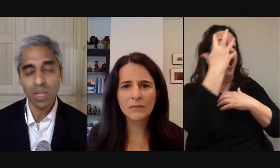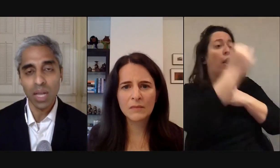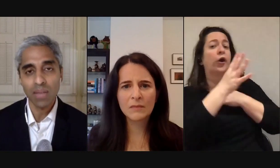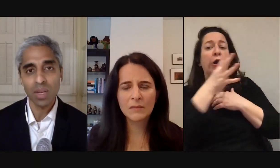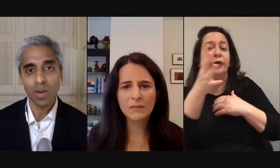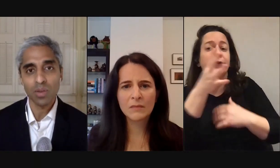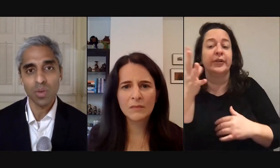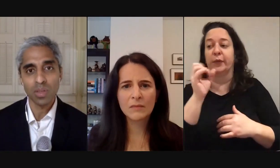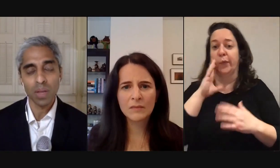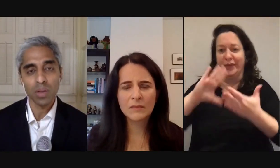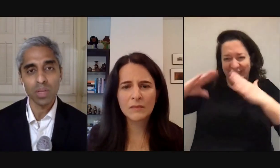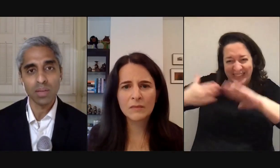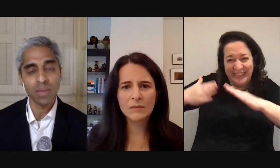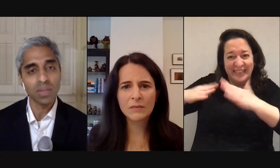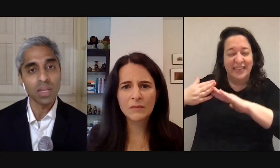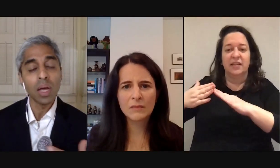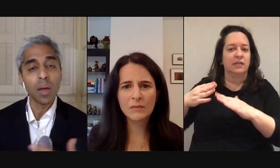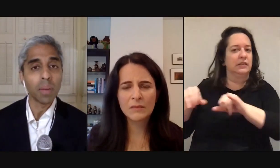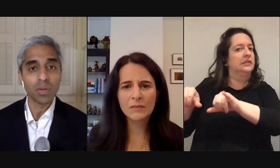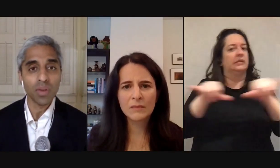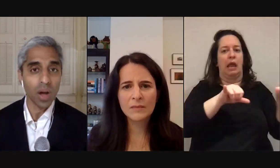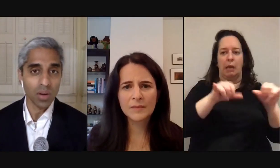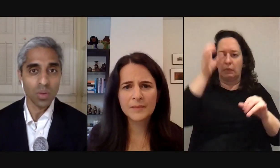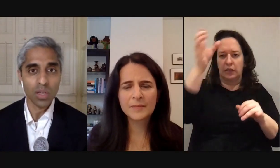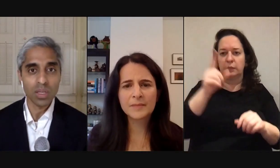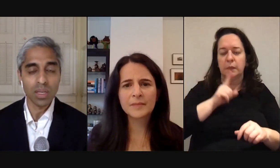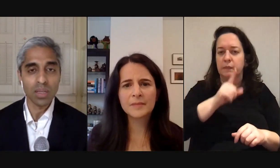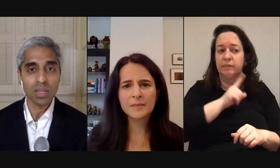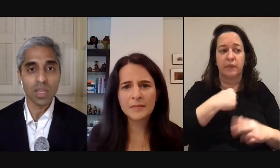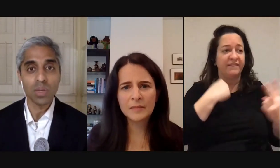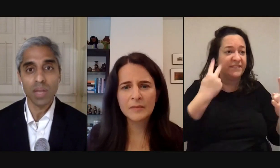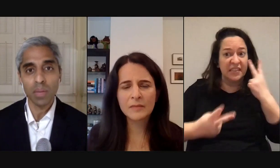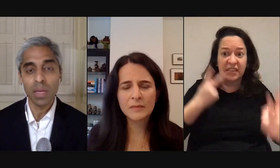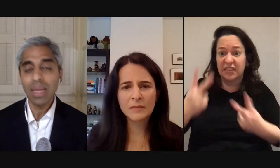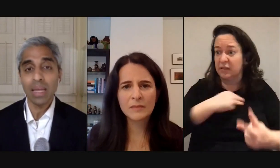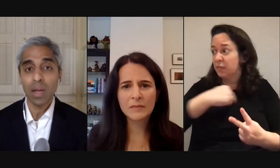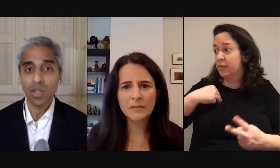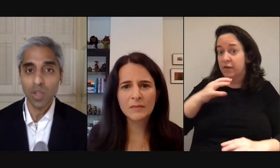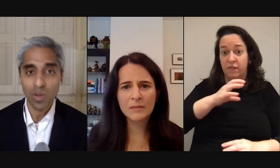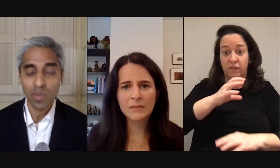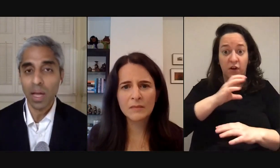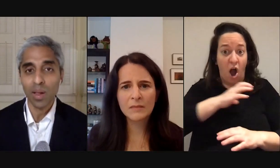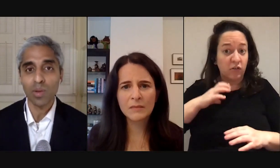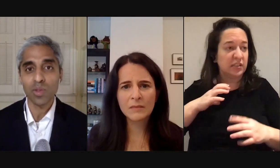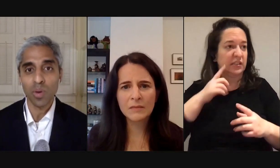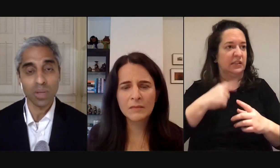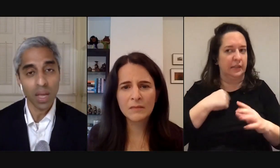where I traveled to fishing villages in Alaska and heard stories about loneliness I visited members of congress in Washington DC who would tell me in hushed